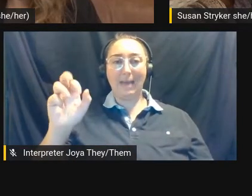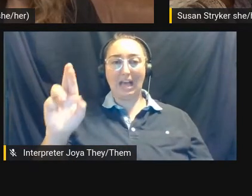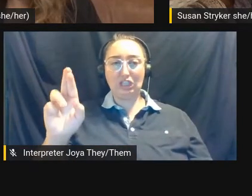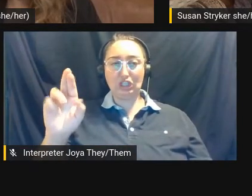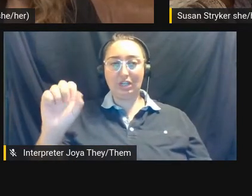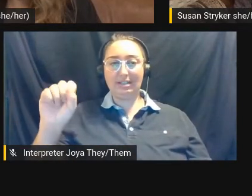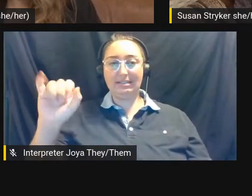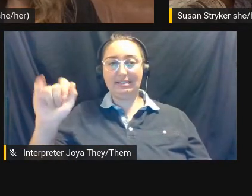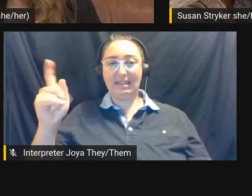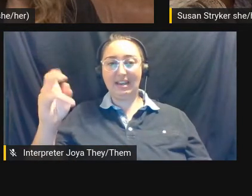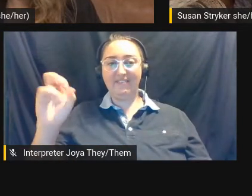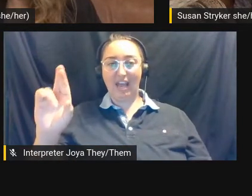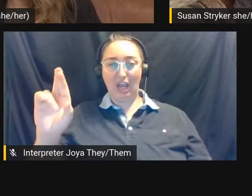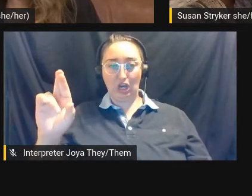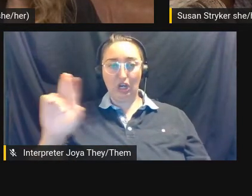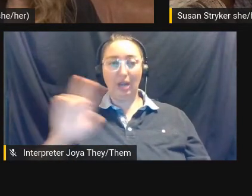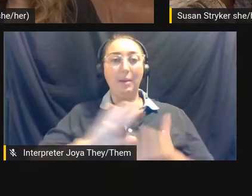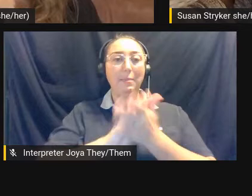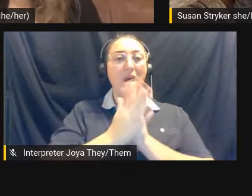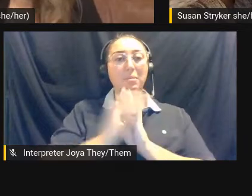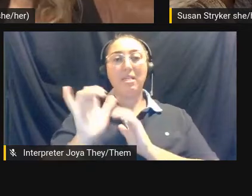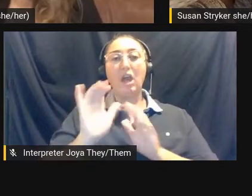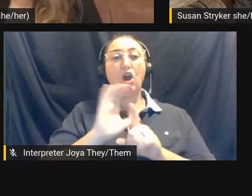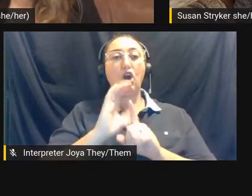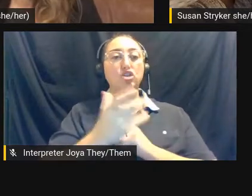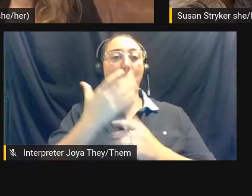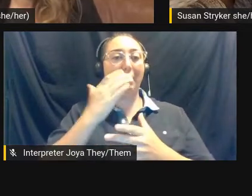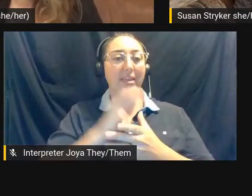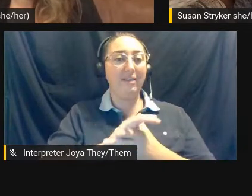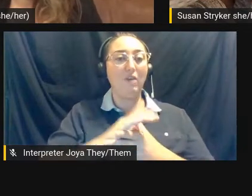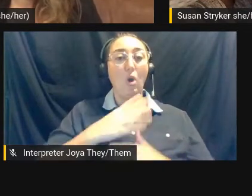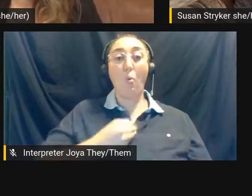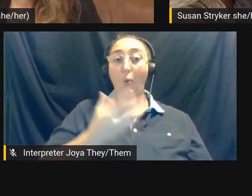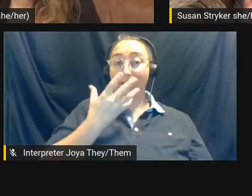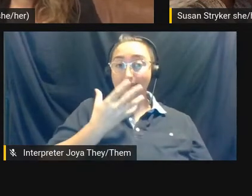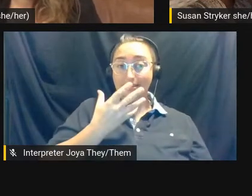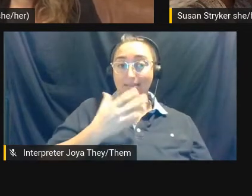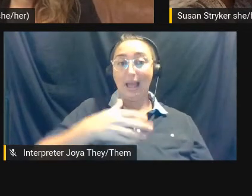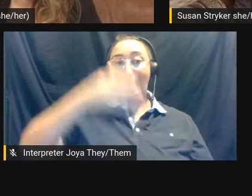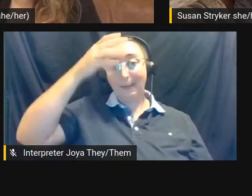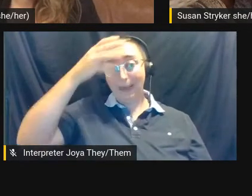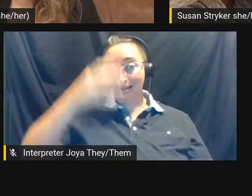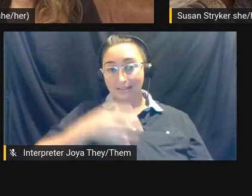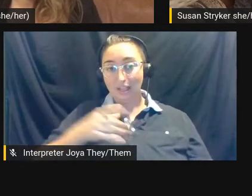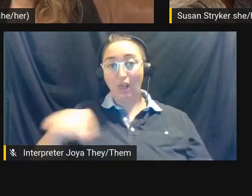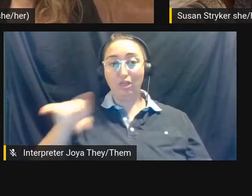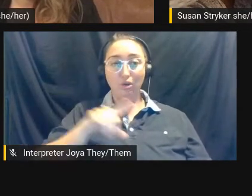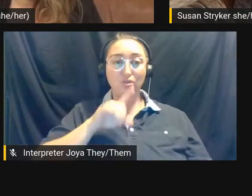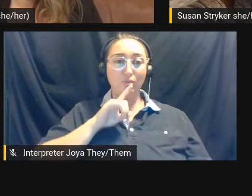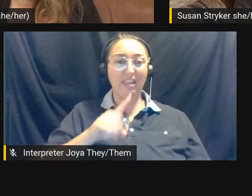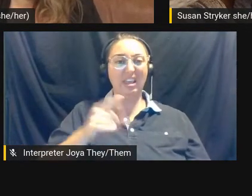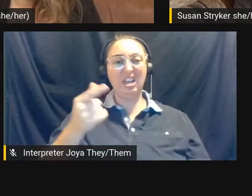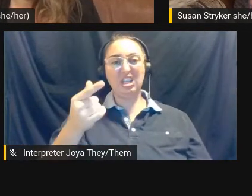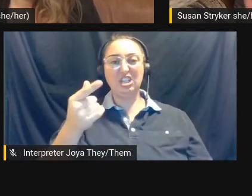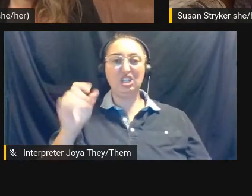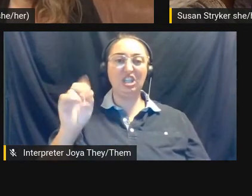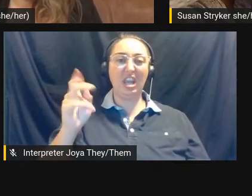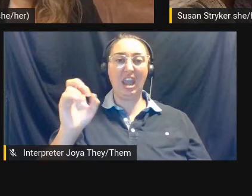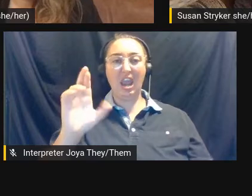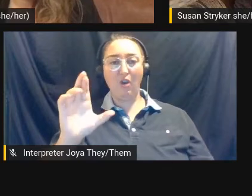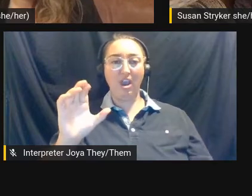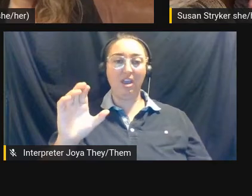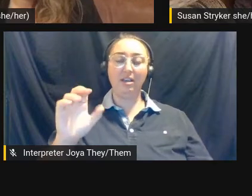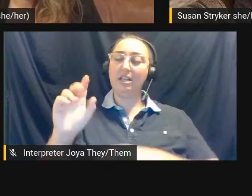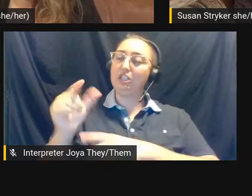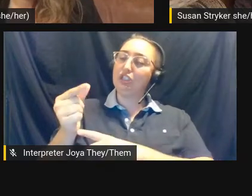that whiteness and masculinity are like the generic forms of a person. You know, it's like a, a